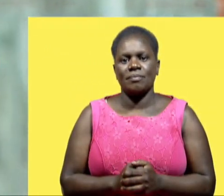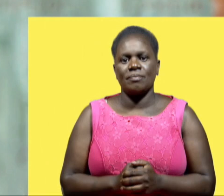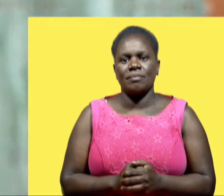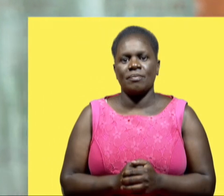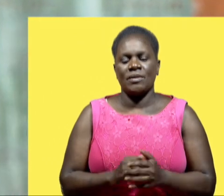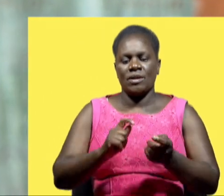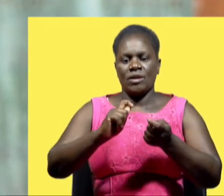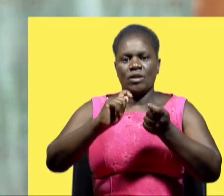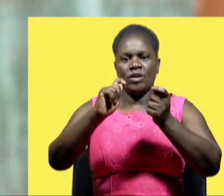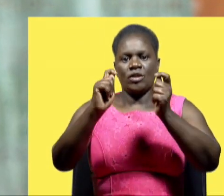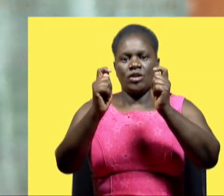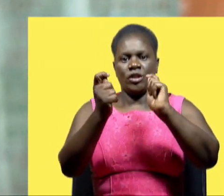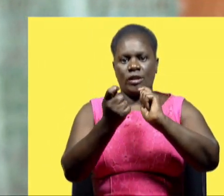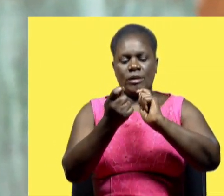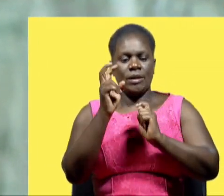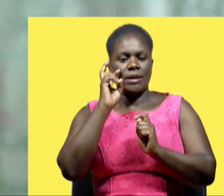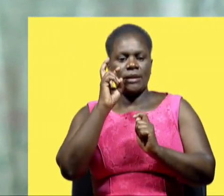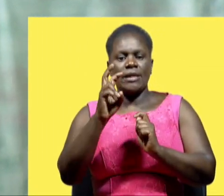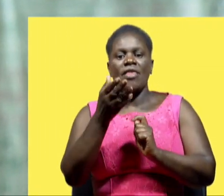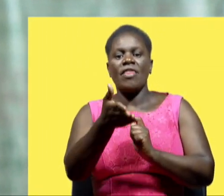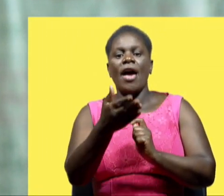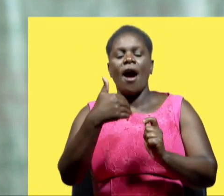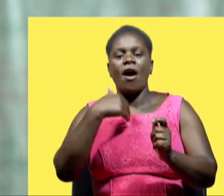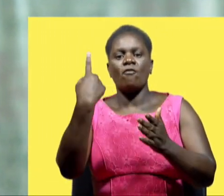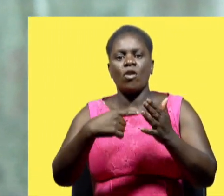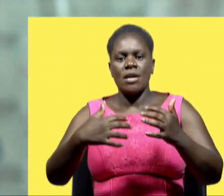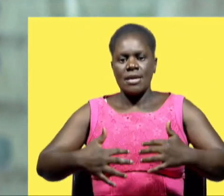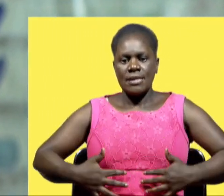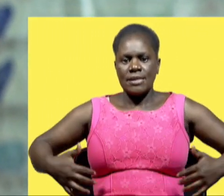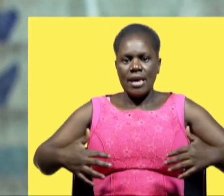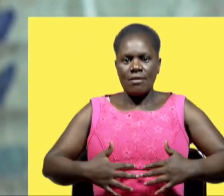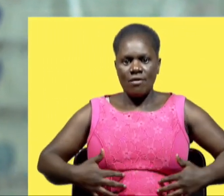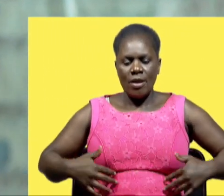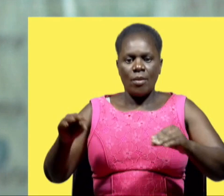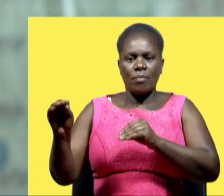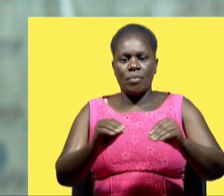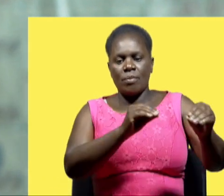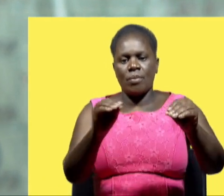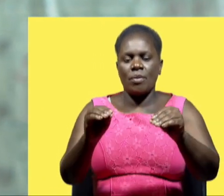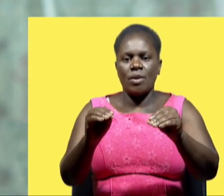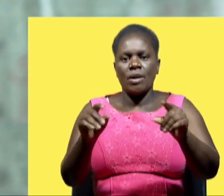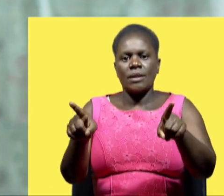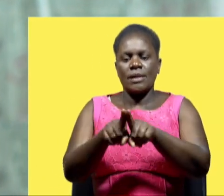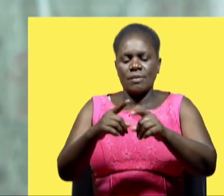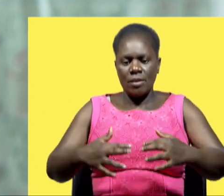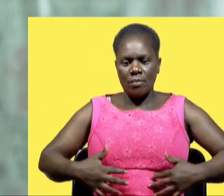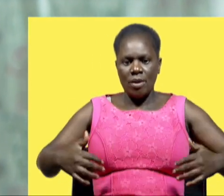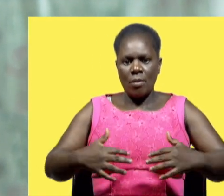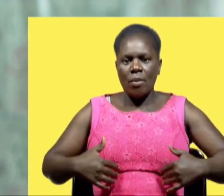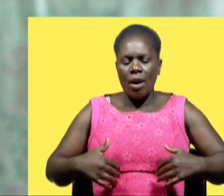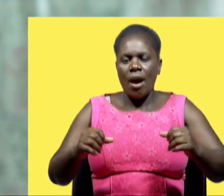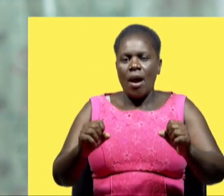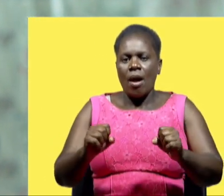You can turn around and see what is there. Zebras, the great migration, wild beasts, and zebras will